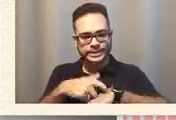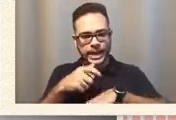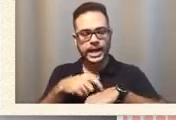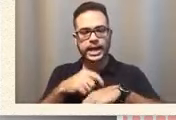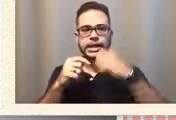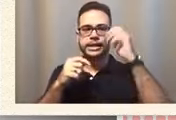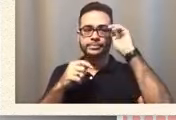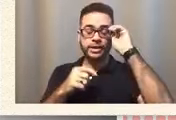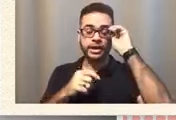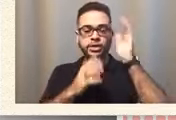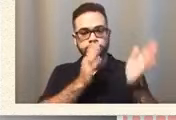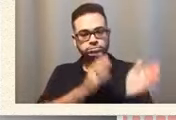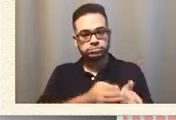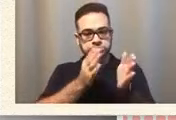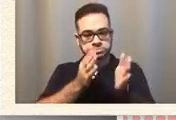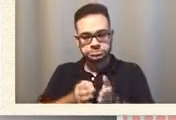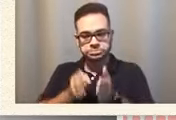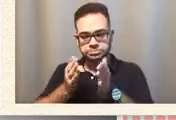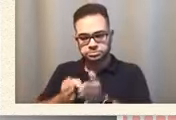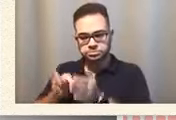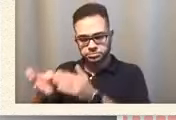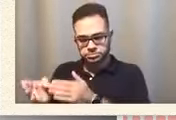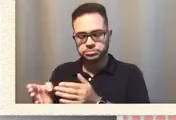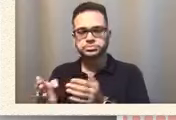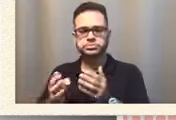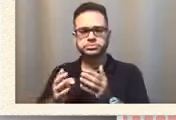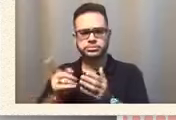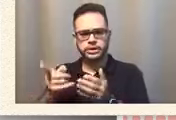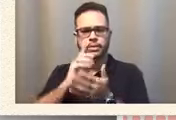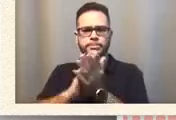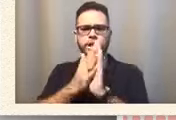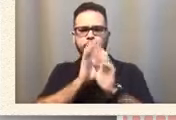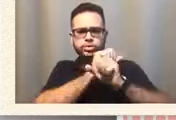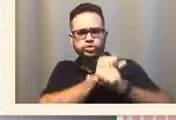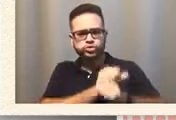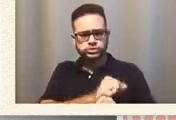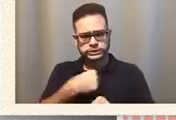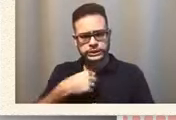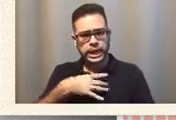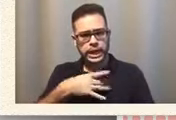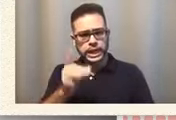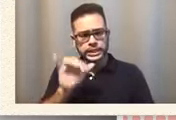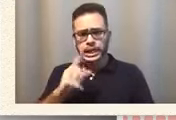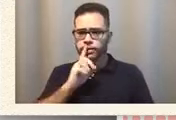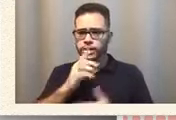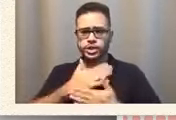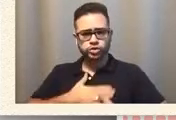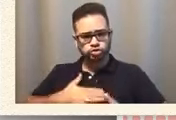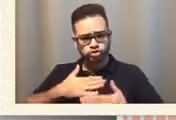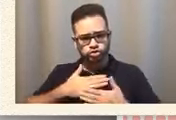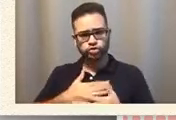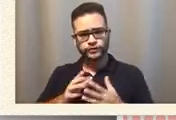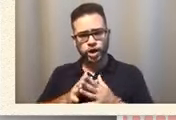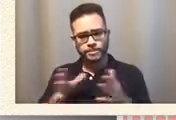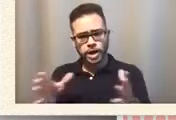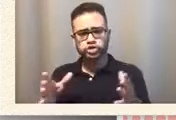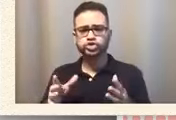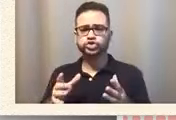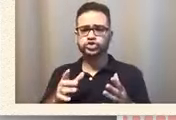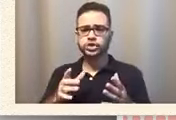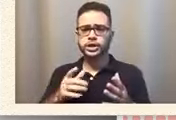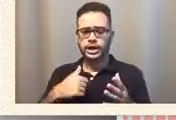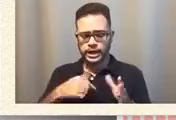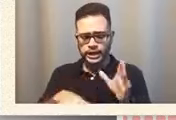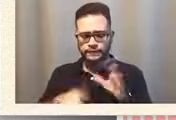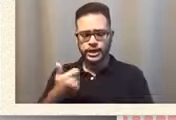little i mean it's kind of like they get used to it and i like it i i enjoy it very much i enjoy i i find myself less